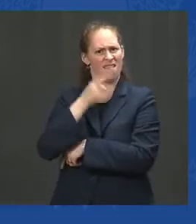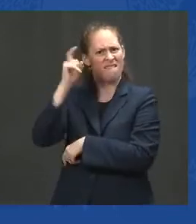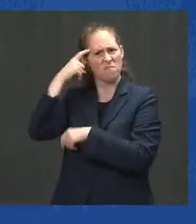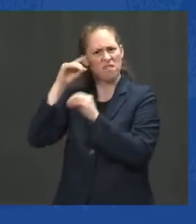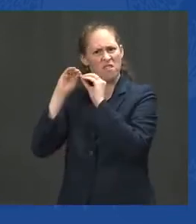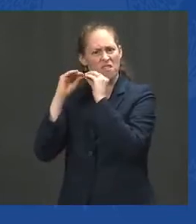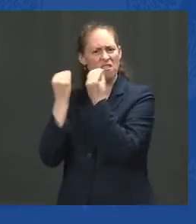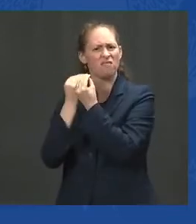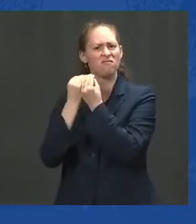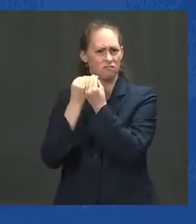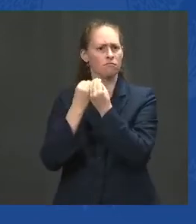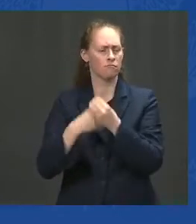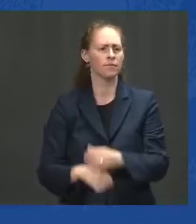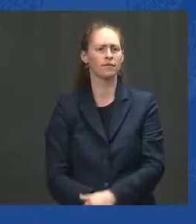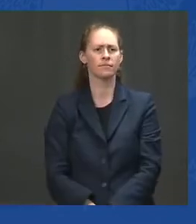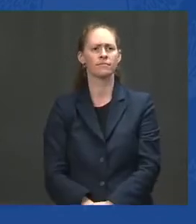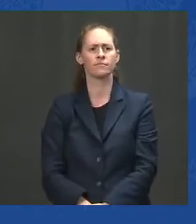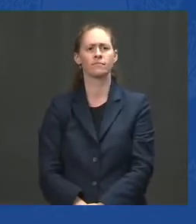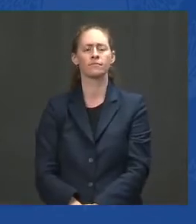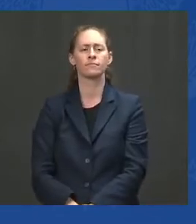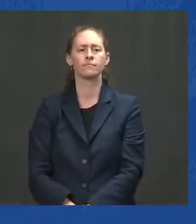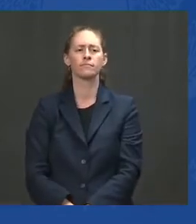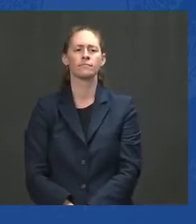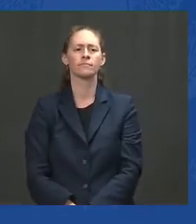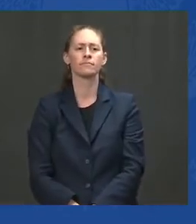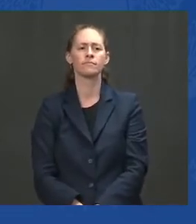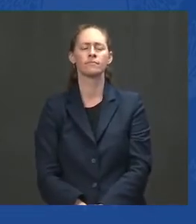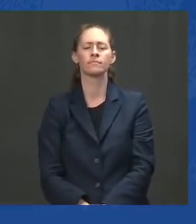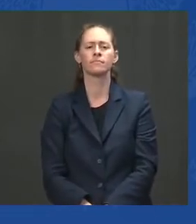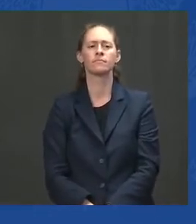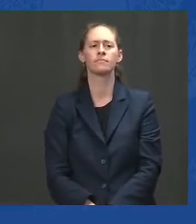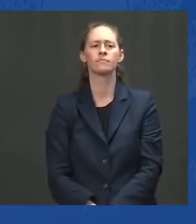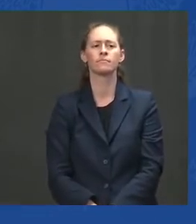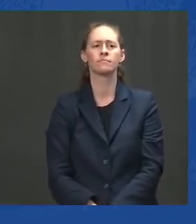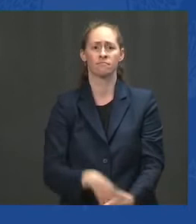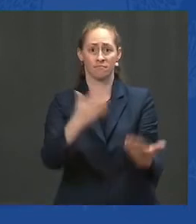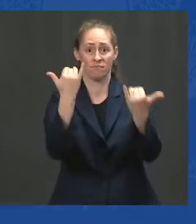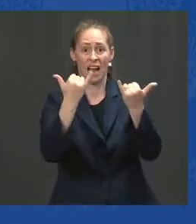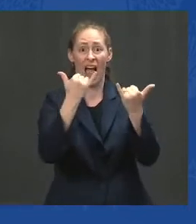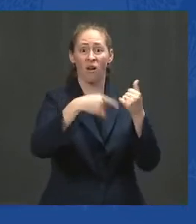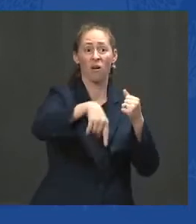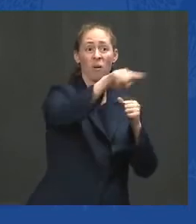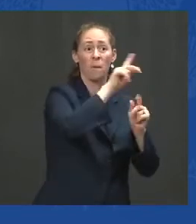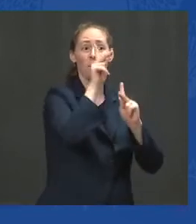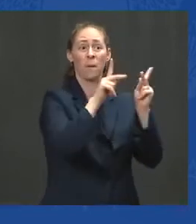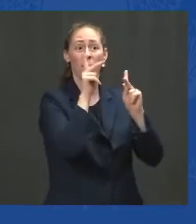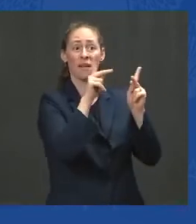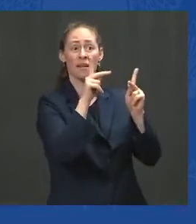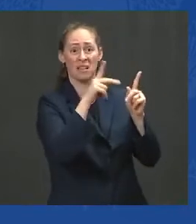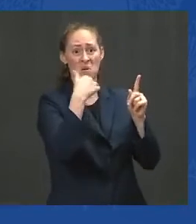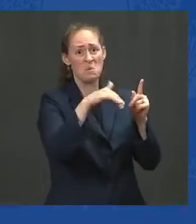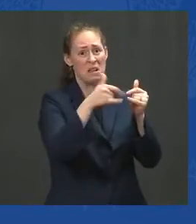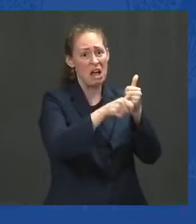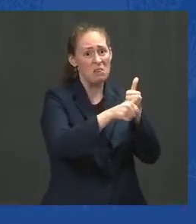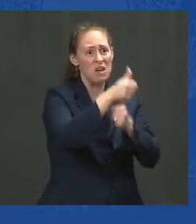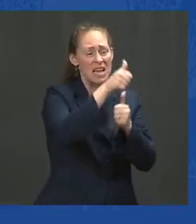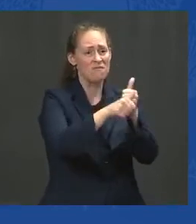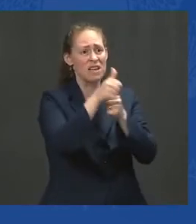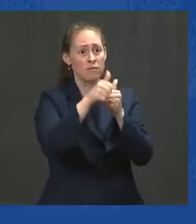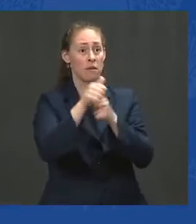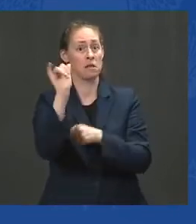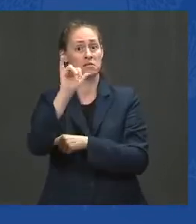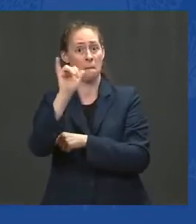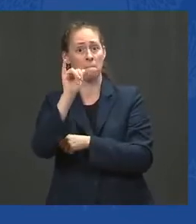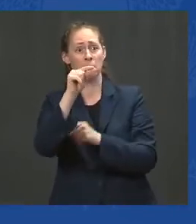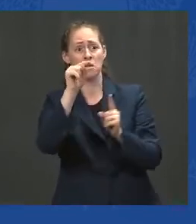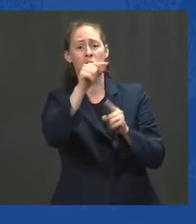and Afghans who otherwise are at great risk, and U.S. news agencies. I know there are concerns about why